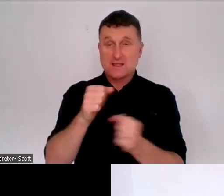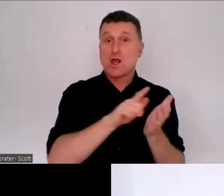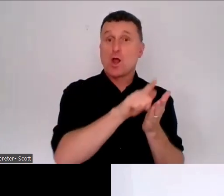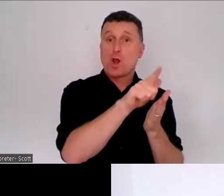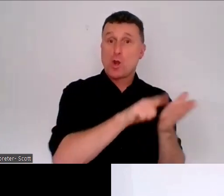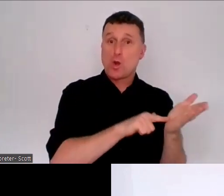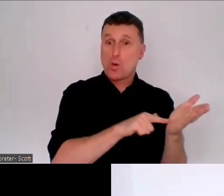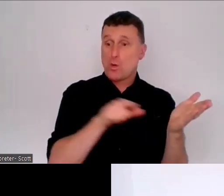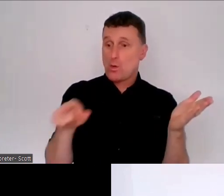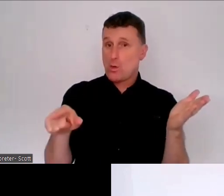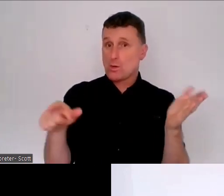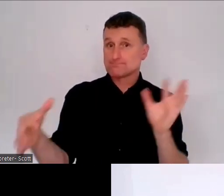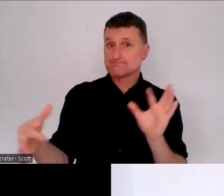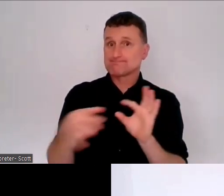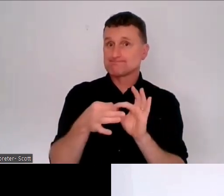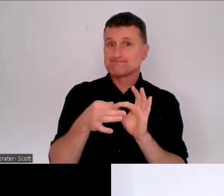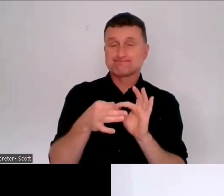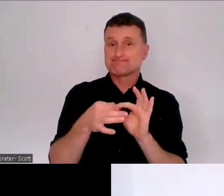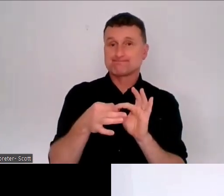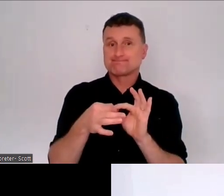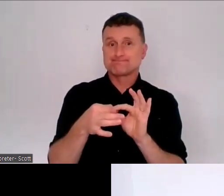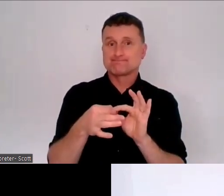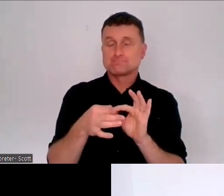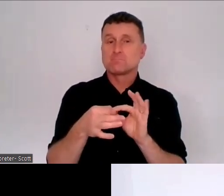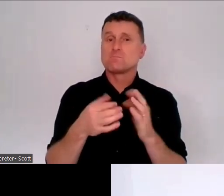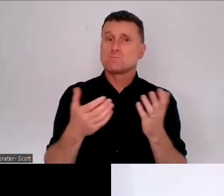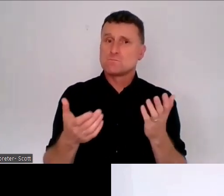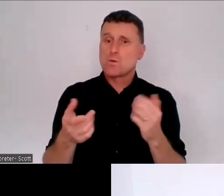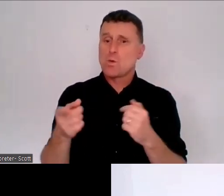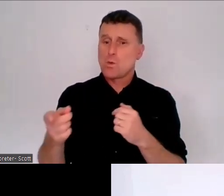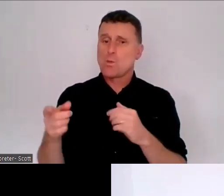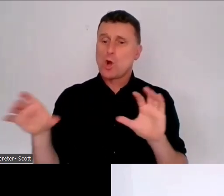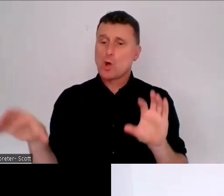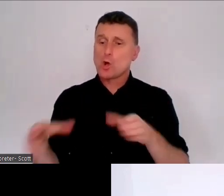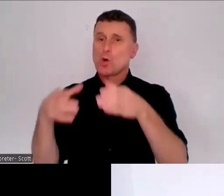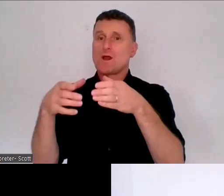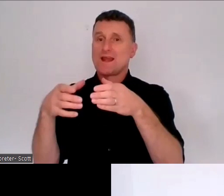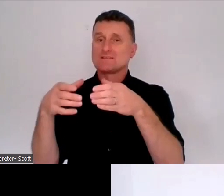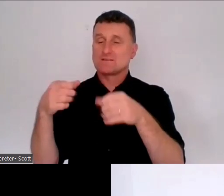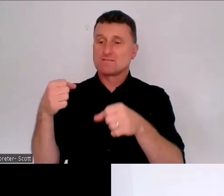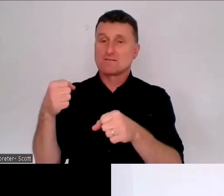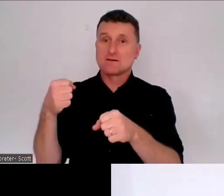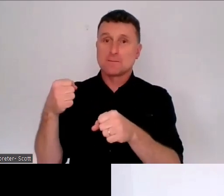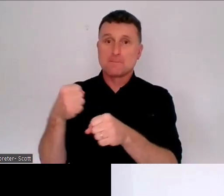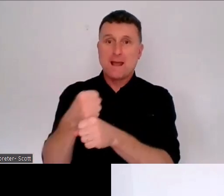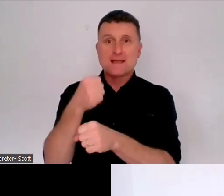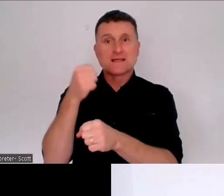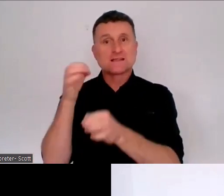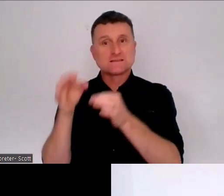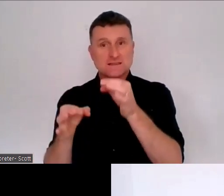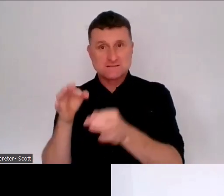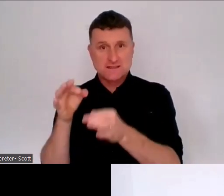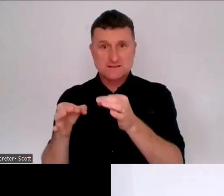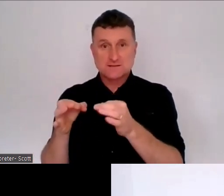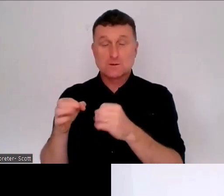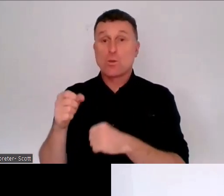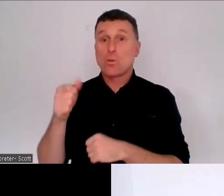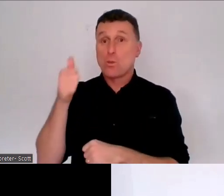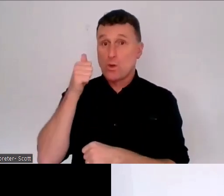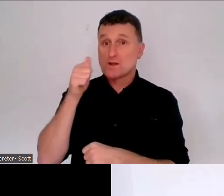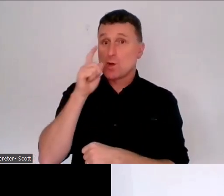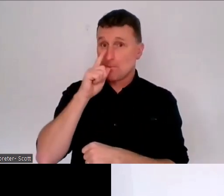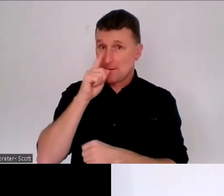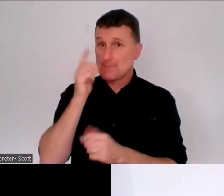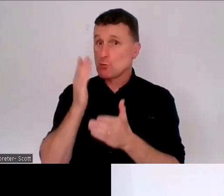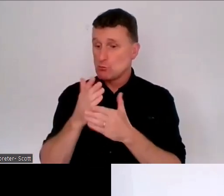make space at all really for collective decision making processes, but we know that it's something that people are very interested